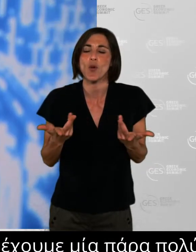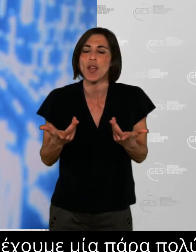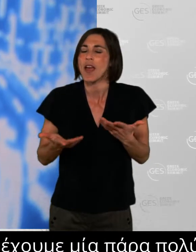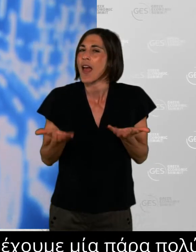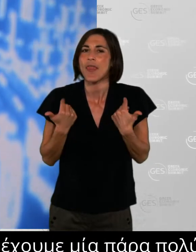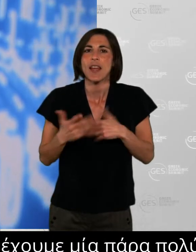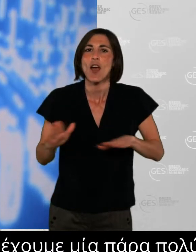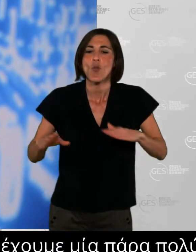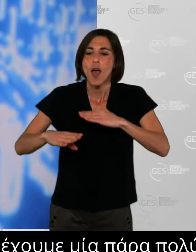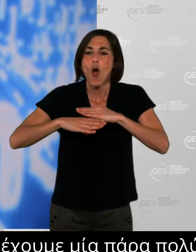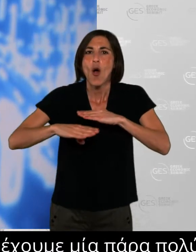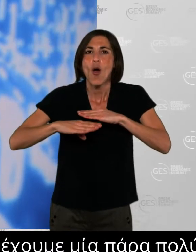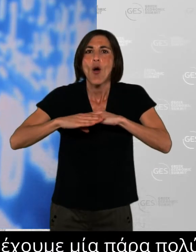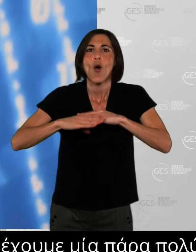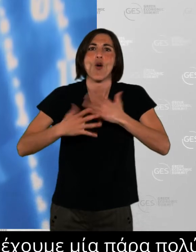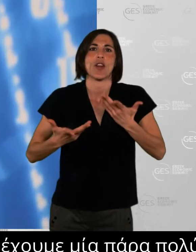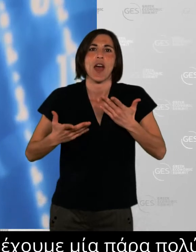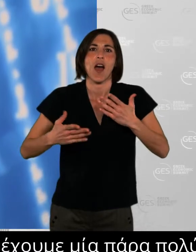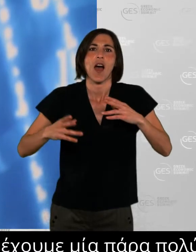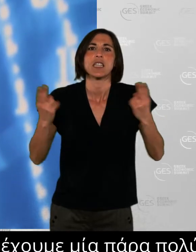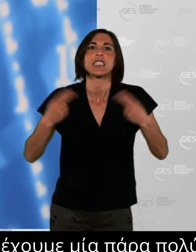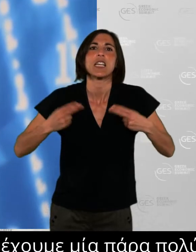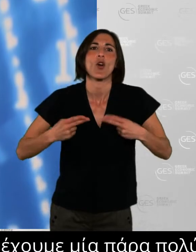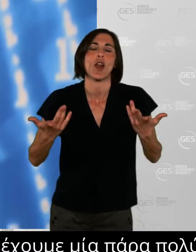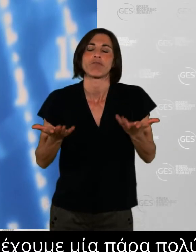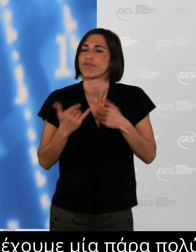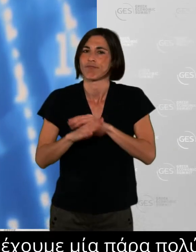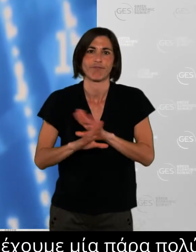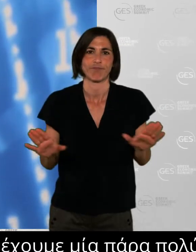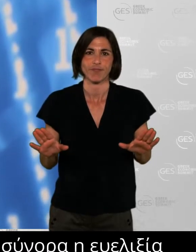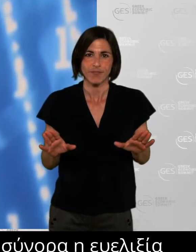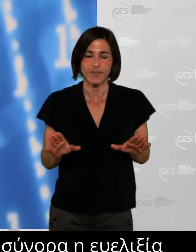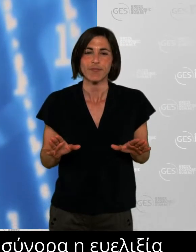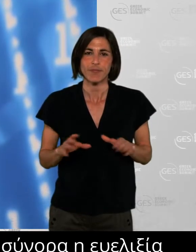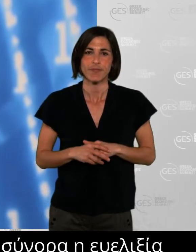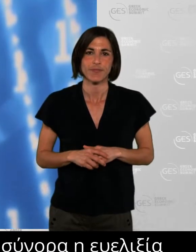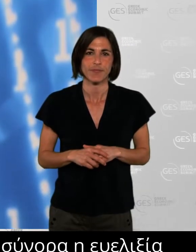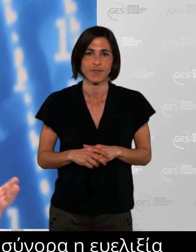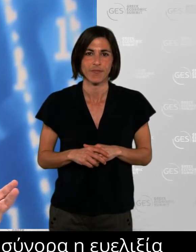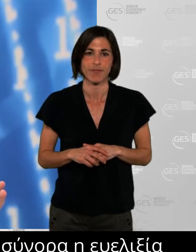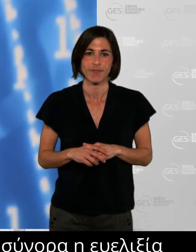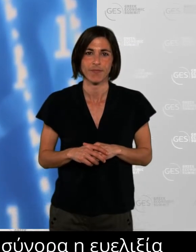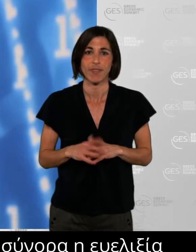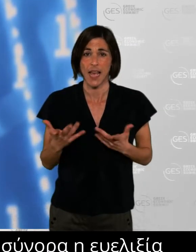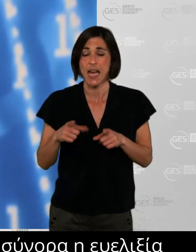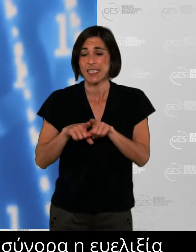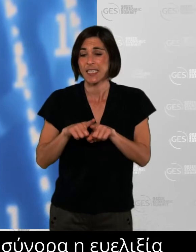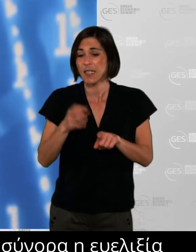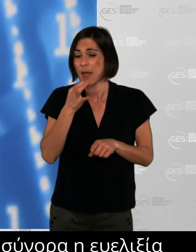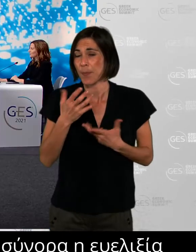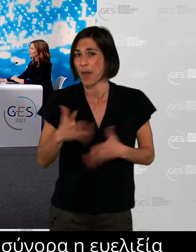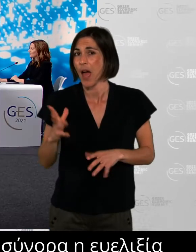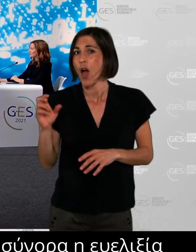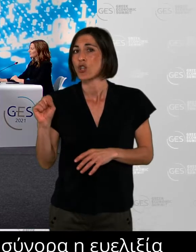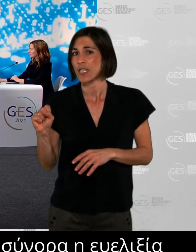uh important uh takeaway and then I really loved what uh Stephen talked about outcomes not outputs right